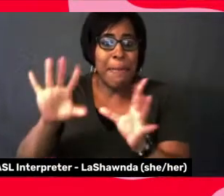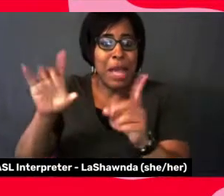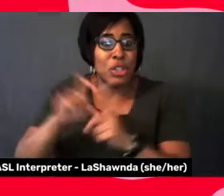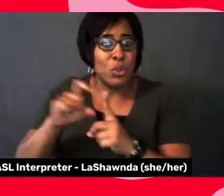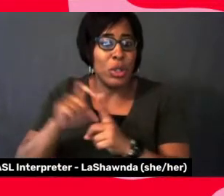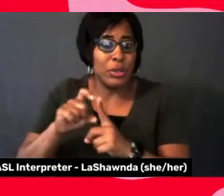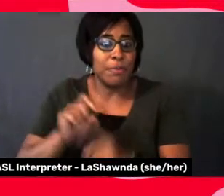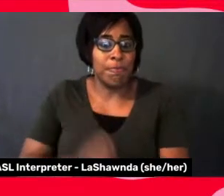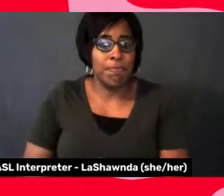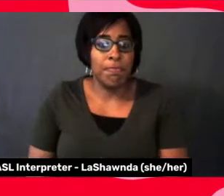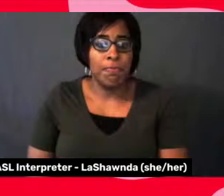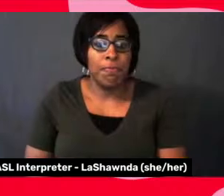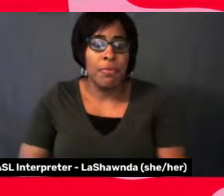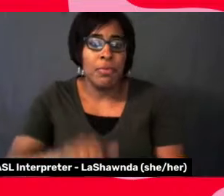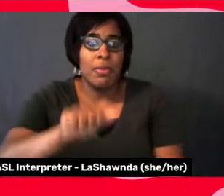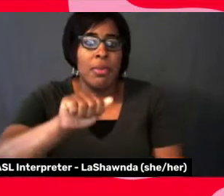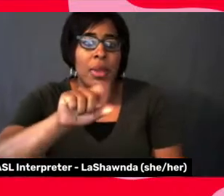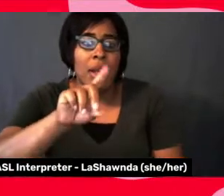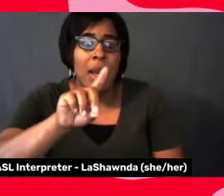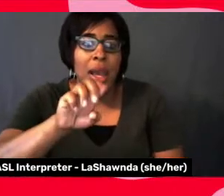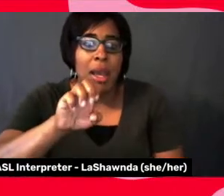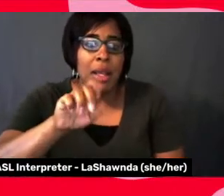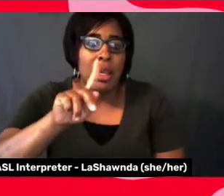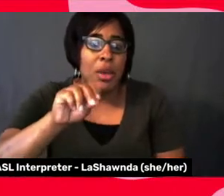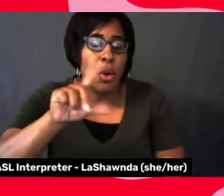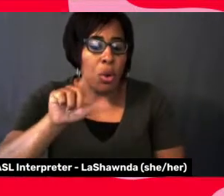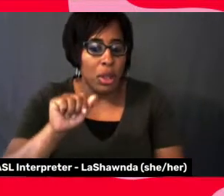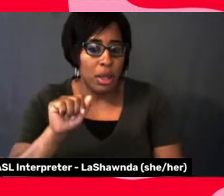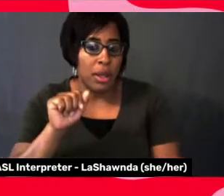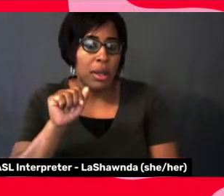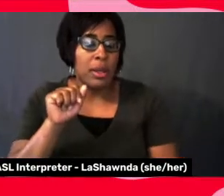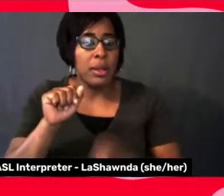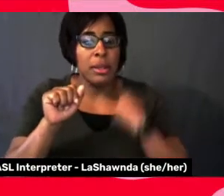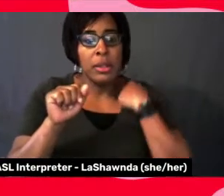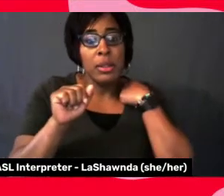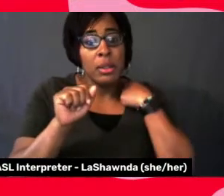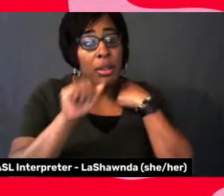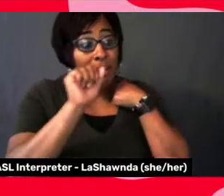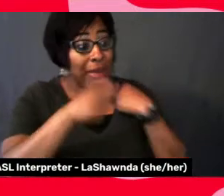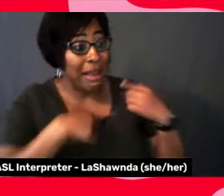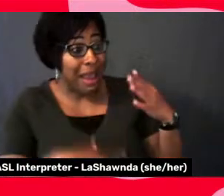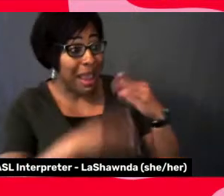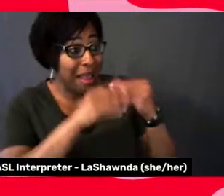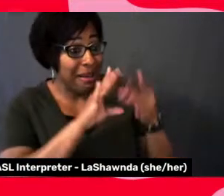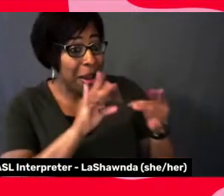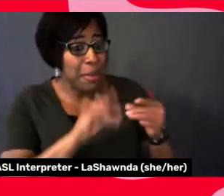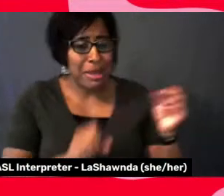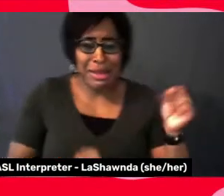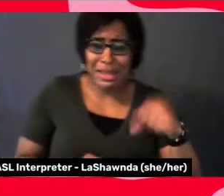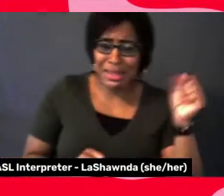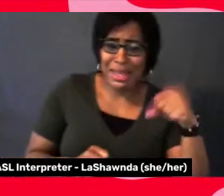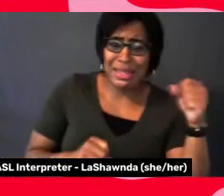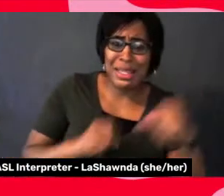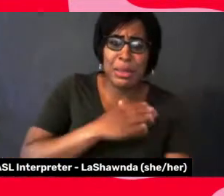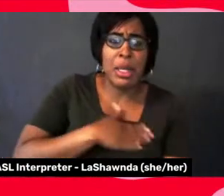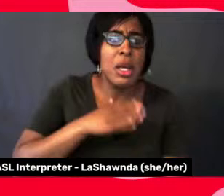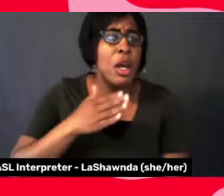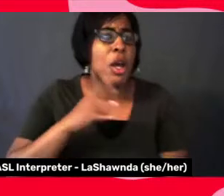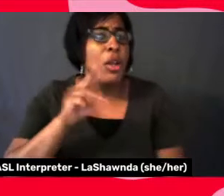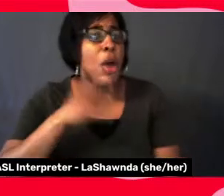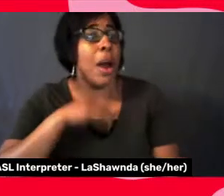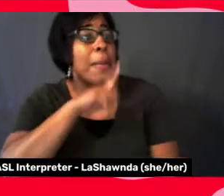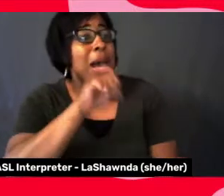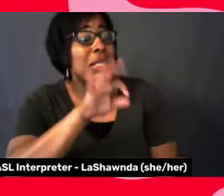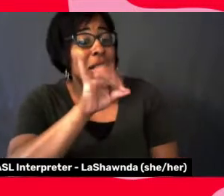Go on the internet. May I, may I? Yes. Yes, please, please. All right. No, I'm just asking Fern if she's done.